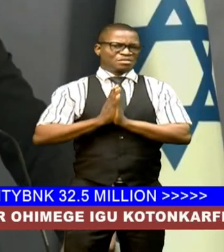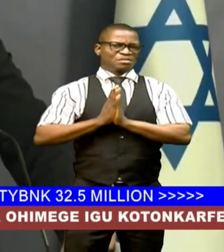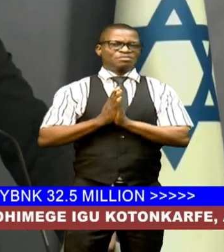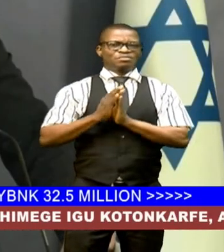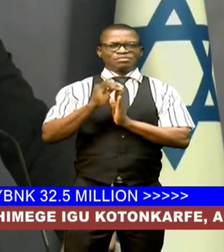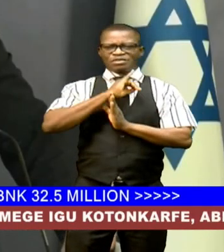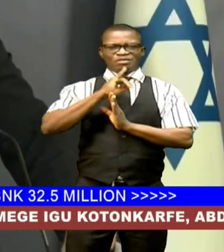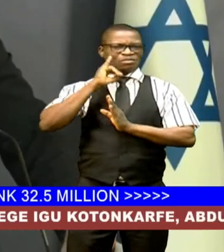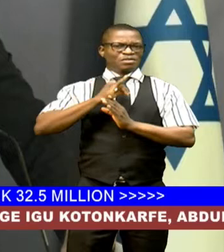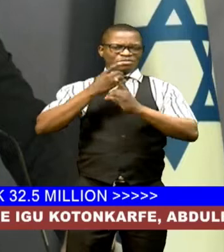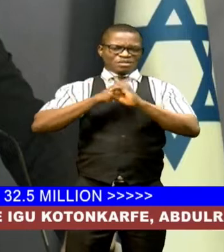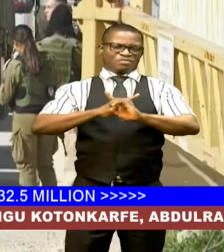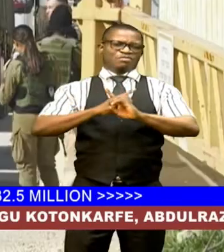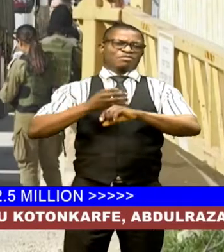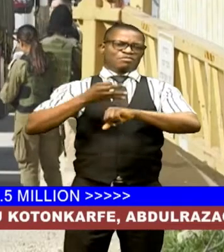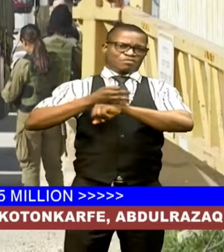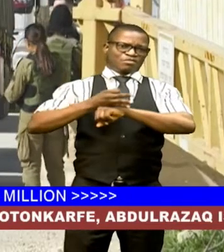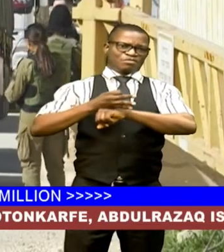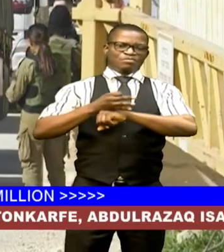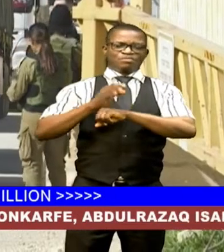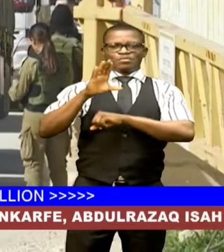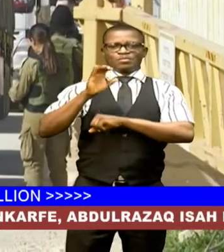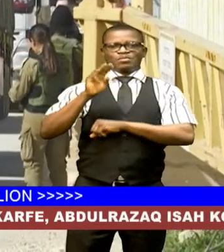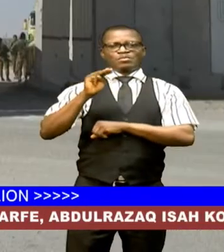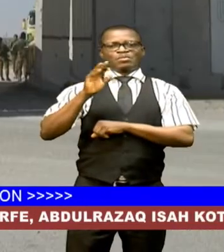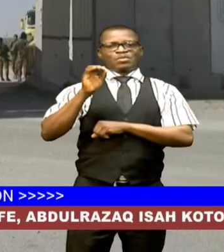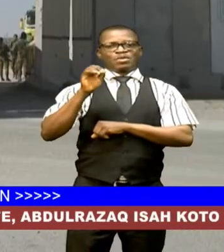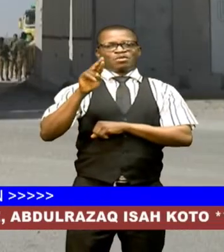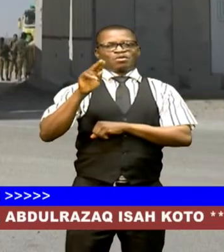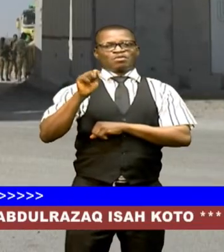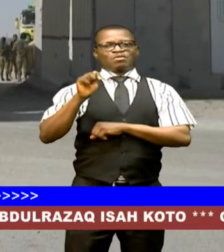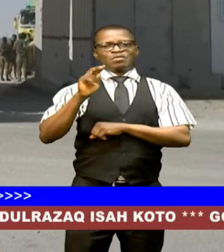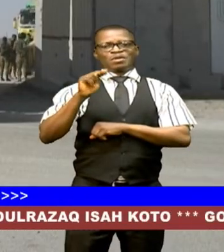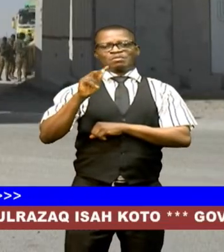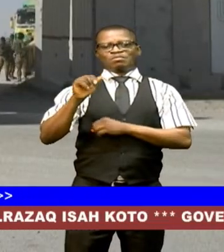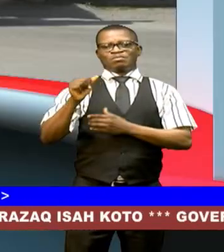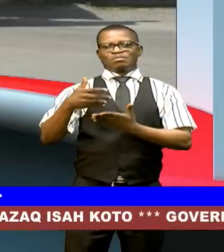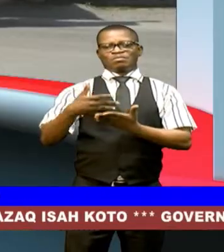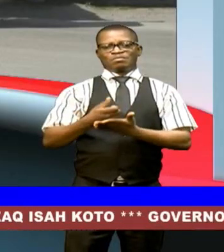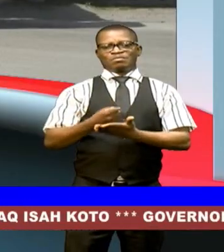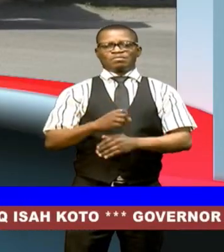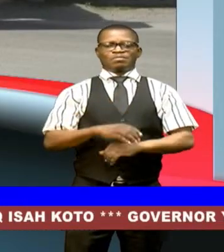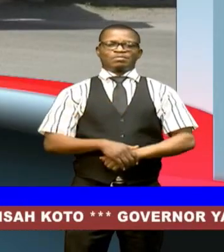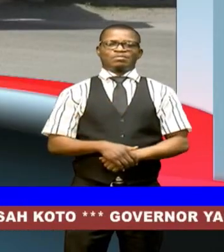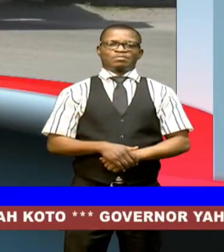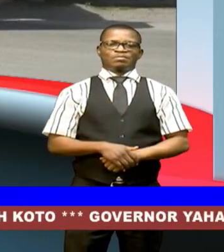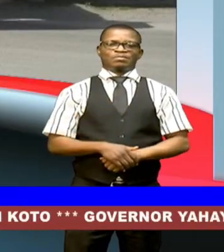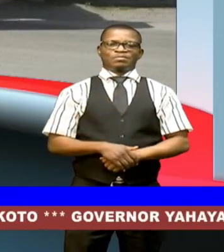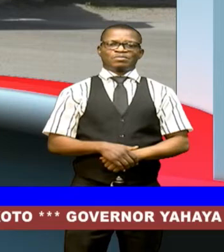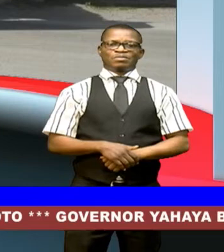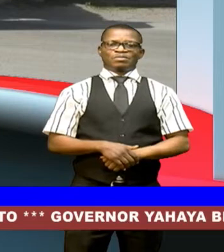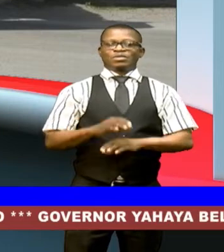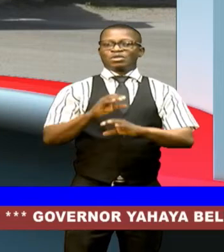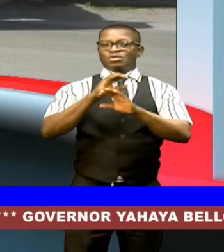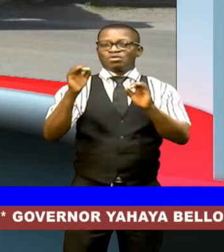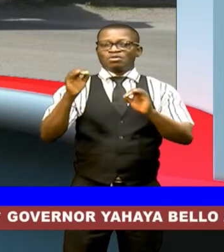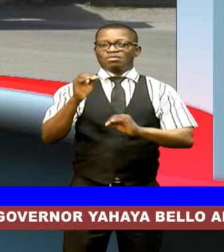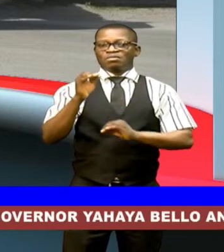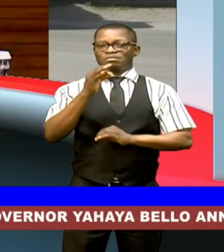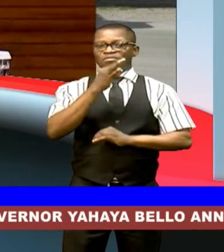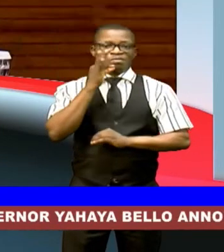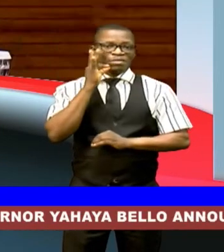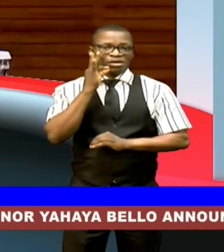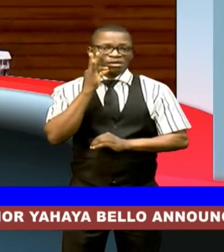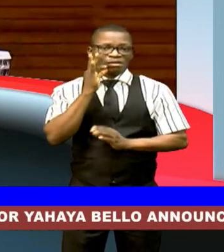defense forces comfort fashion nta news no farmer no future